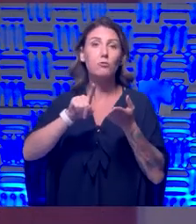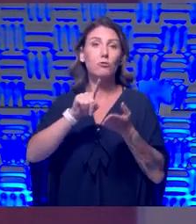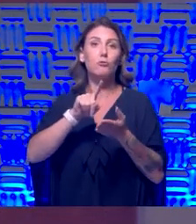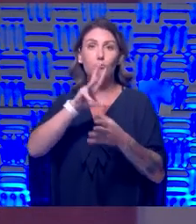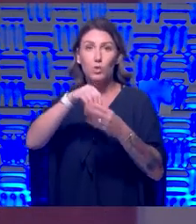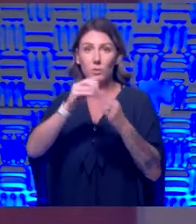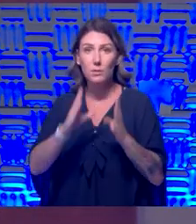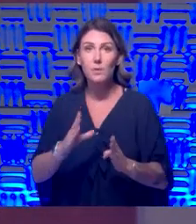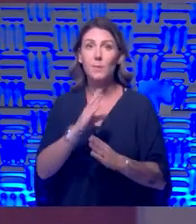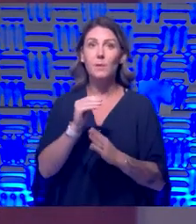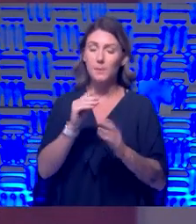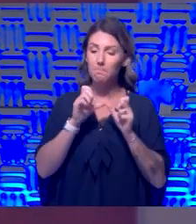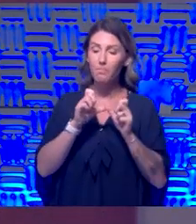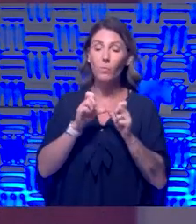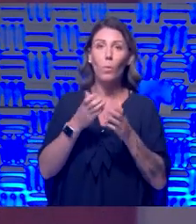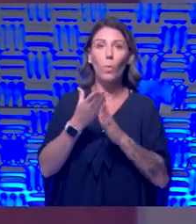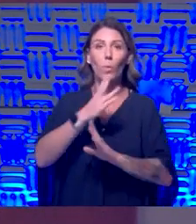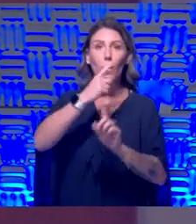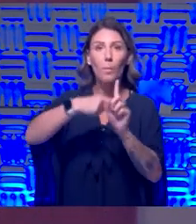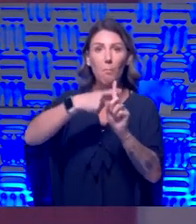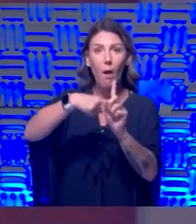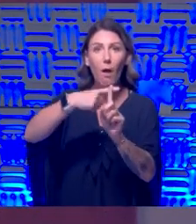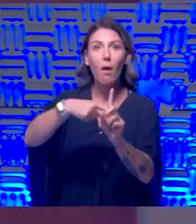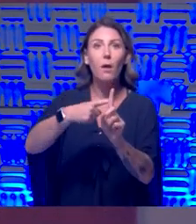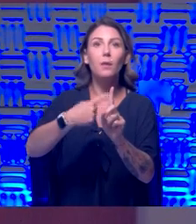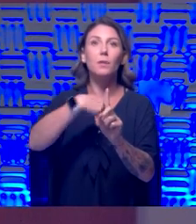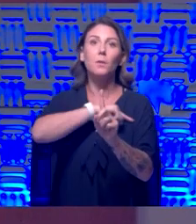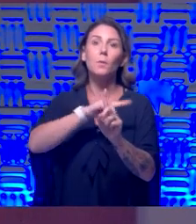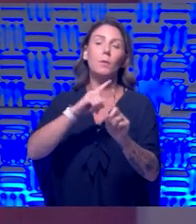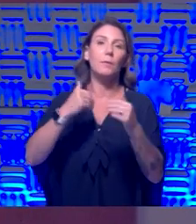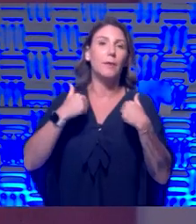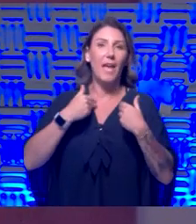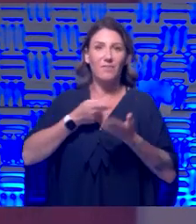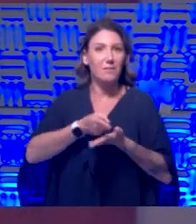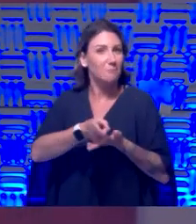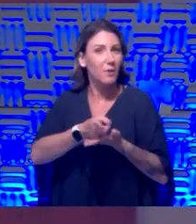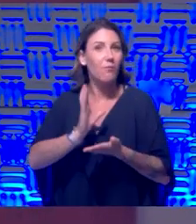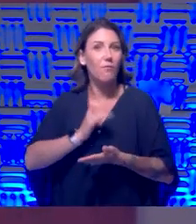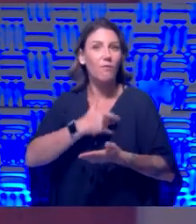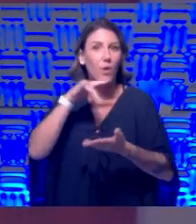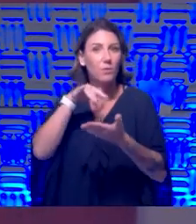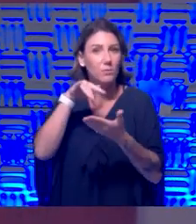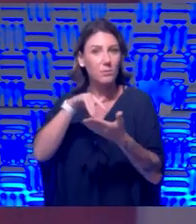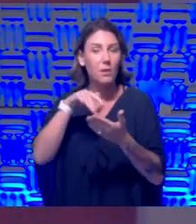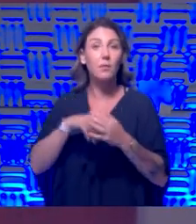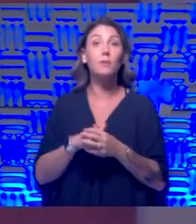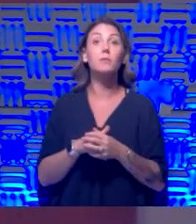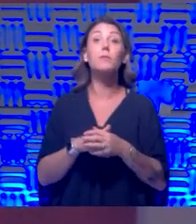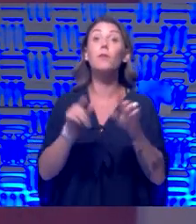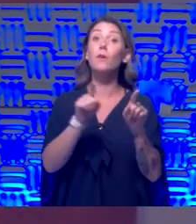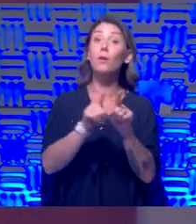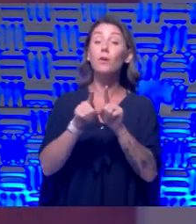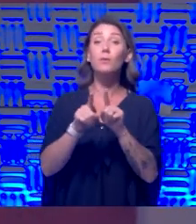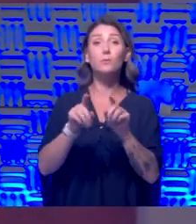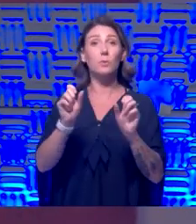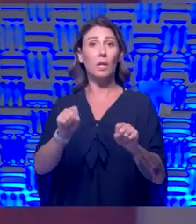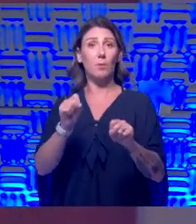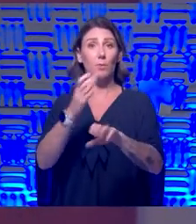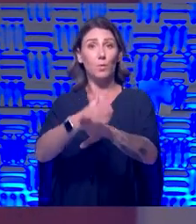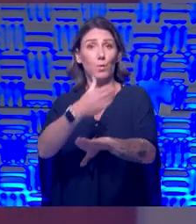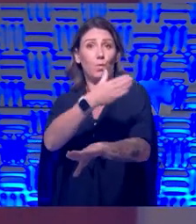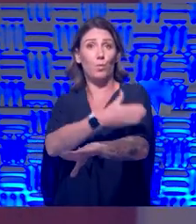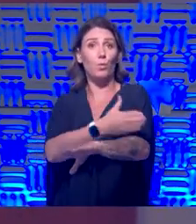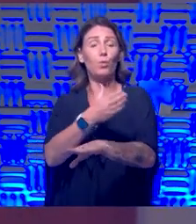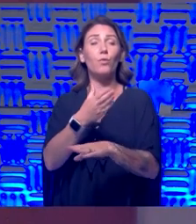months with these big changes, we've been able to maintain the integrity of our studies. Um, and, and then we've actually been able to improve